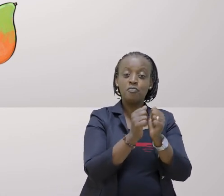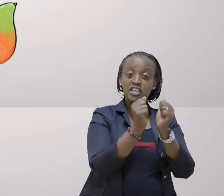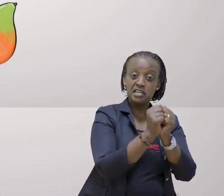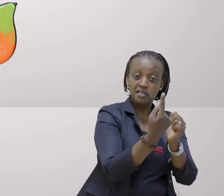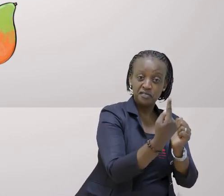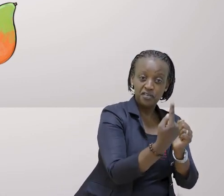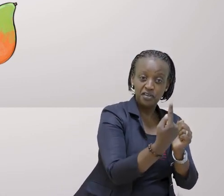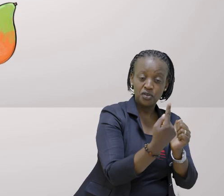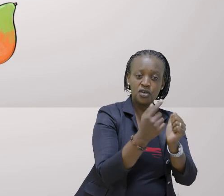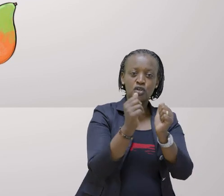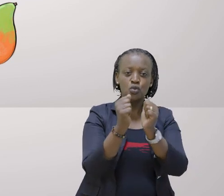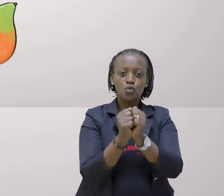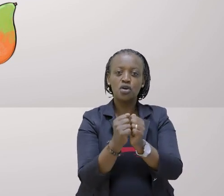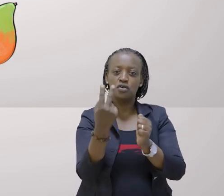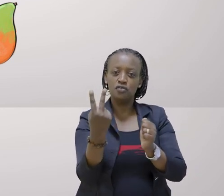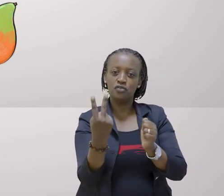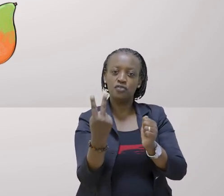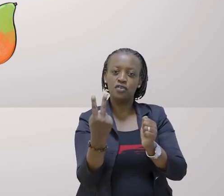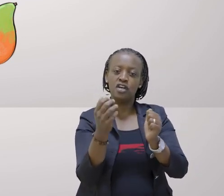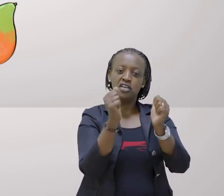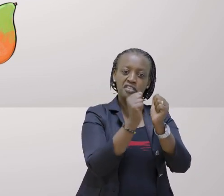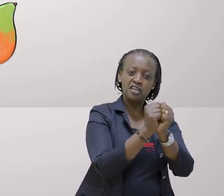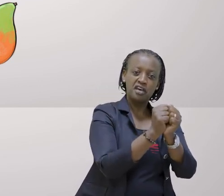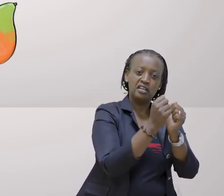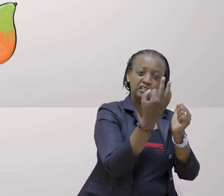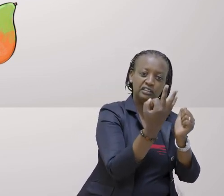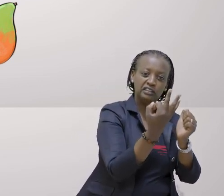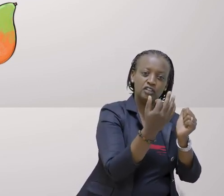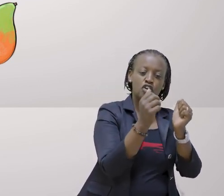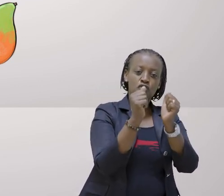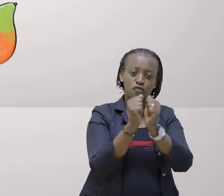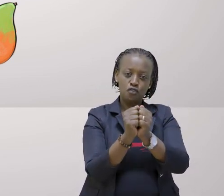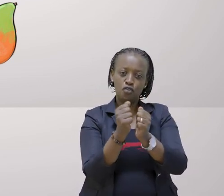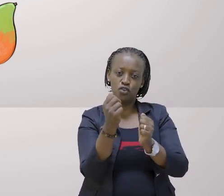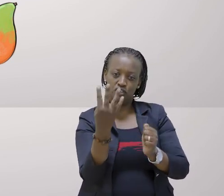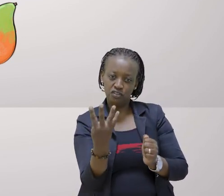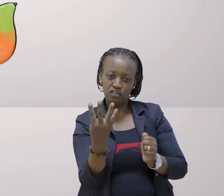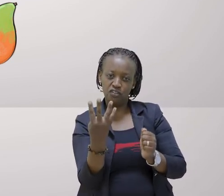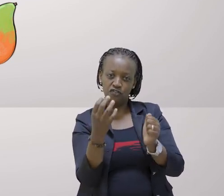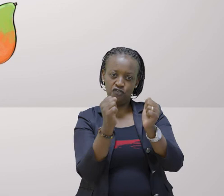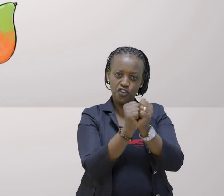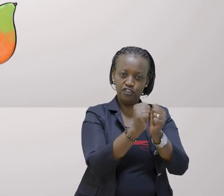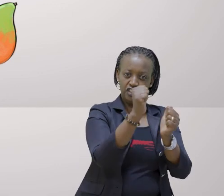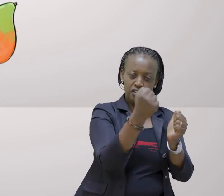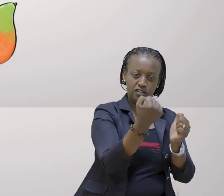11, 12, 13, 14,